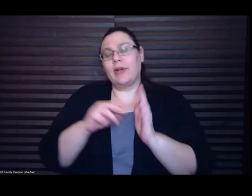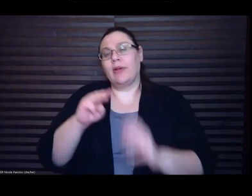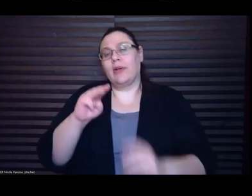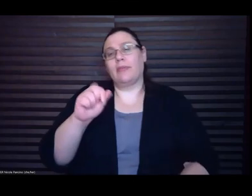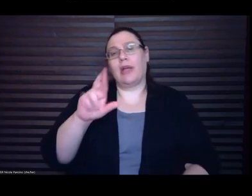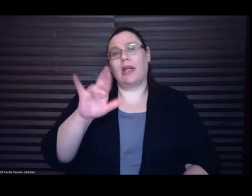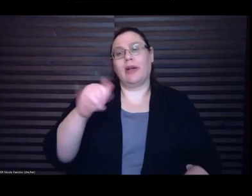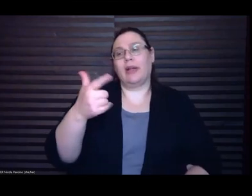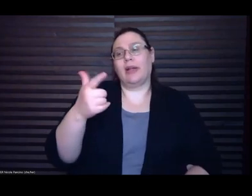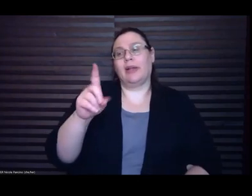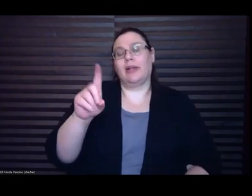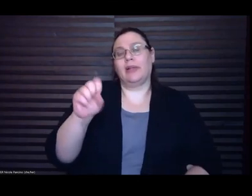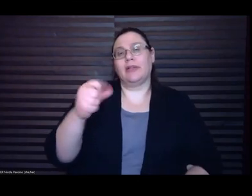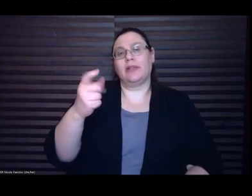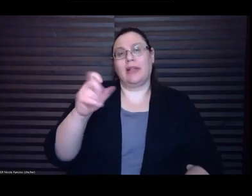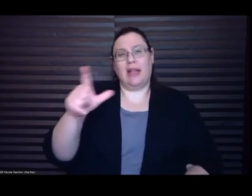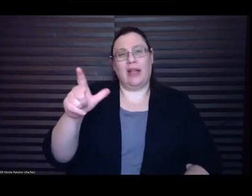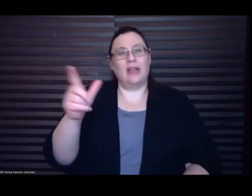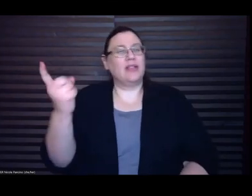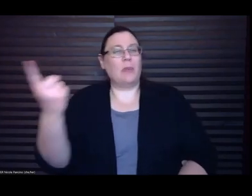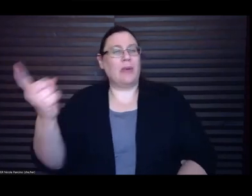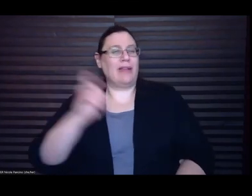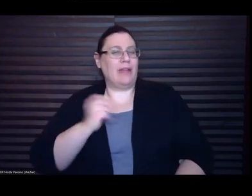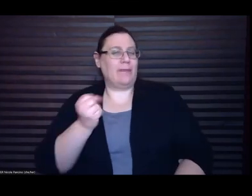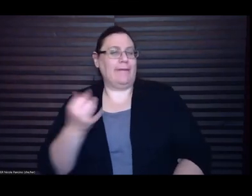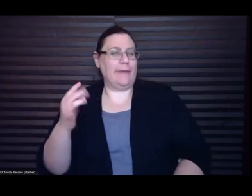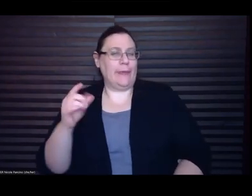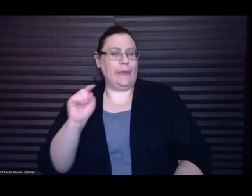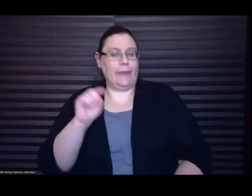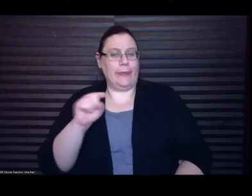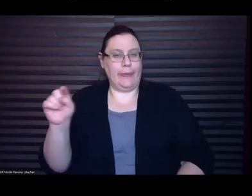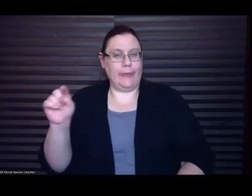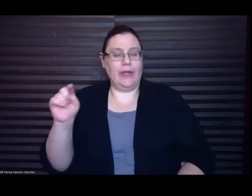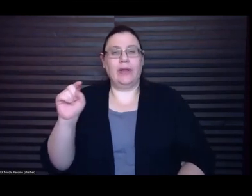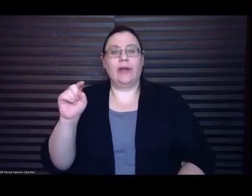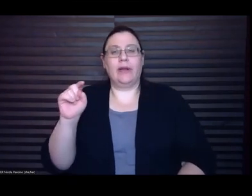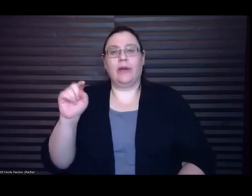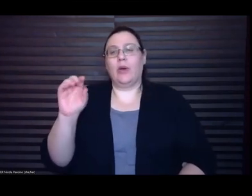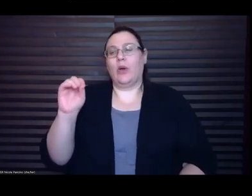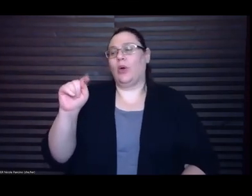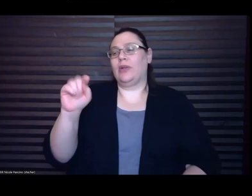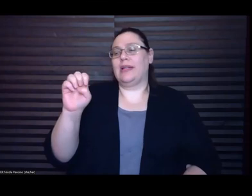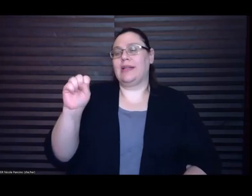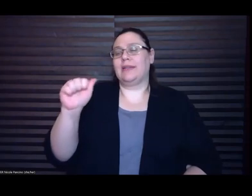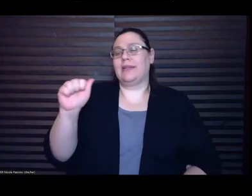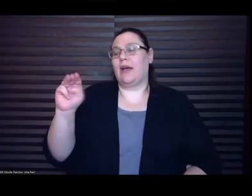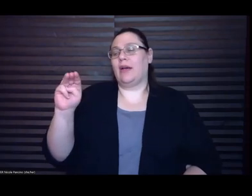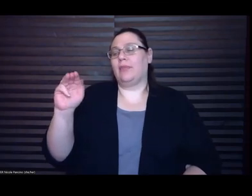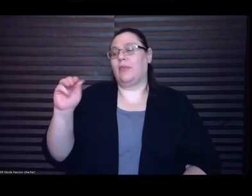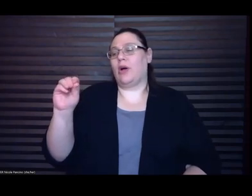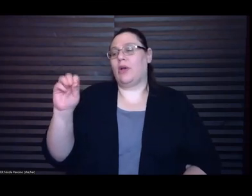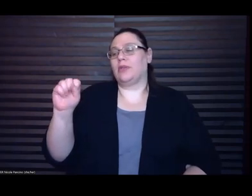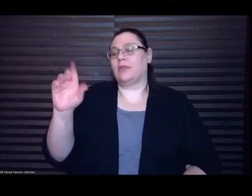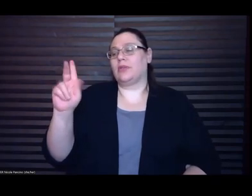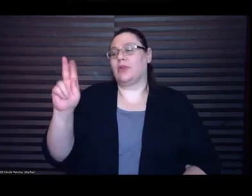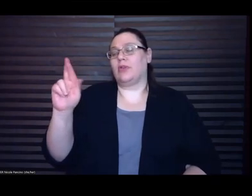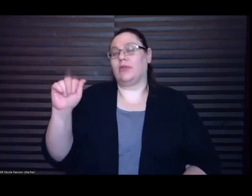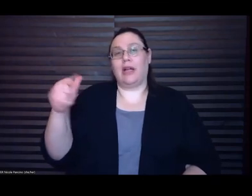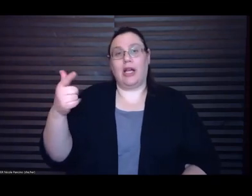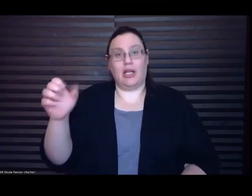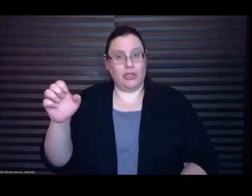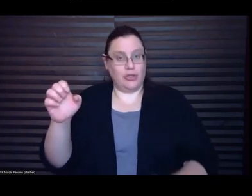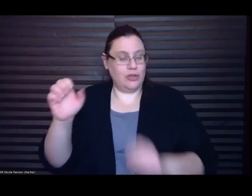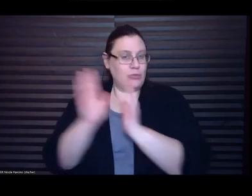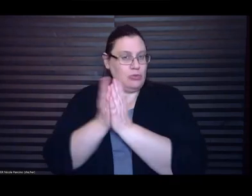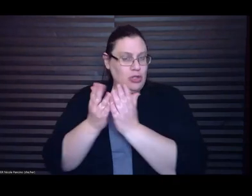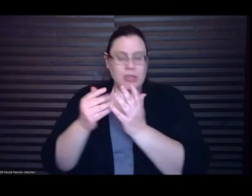a few Otessa Moshfag books and I hadn't, I hadn't yet read Sula, so